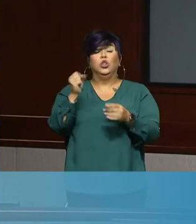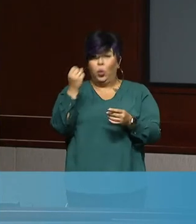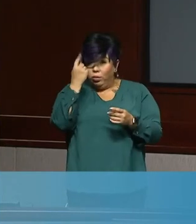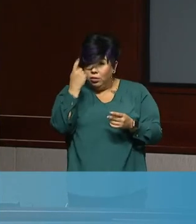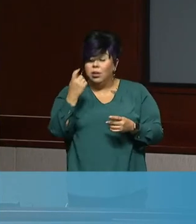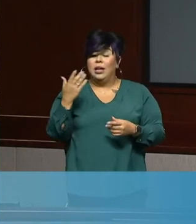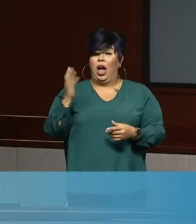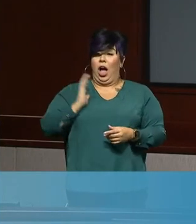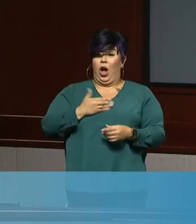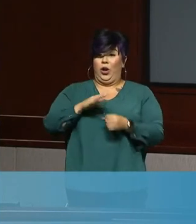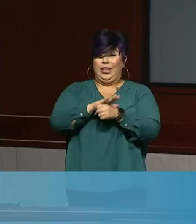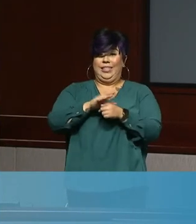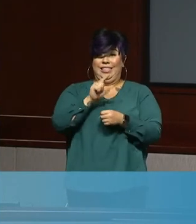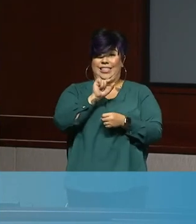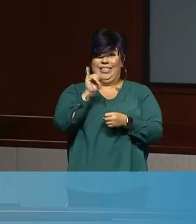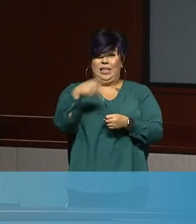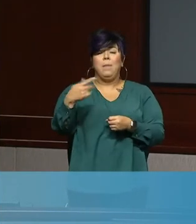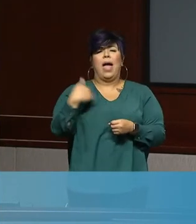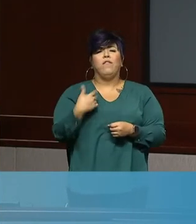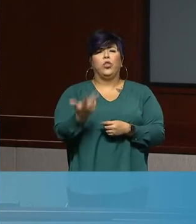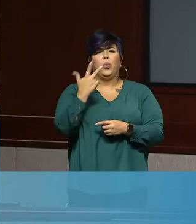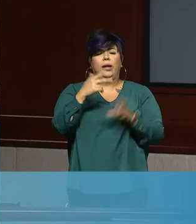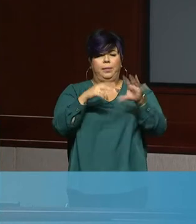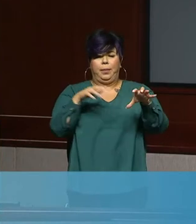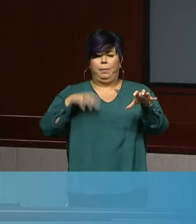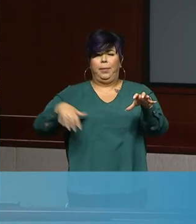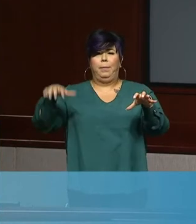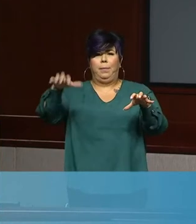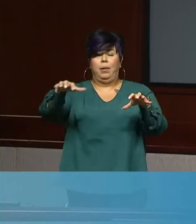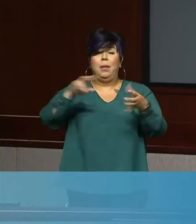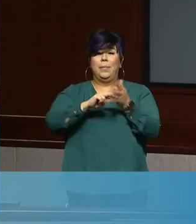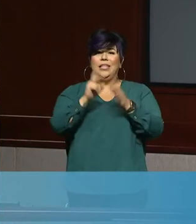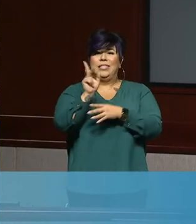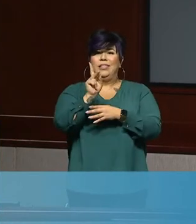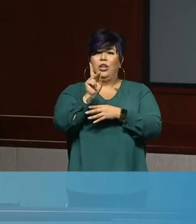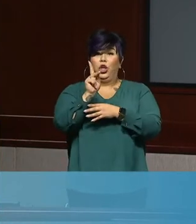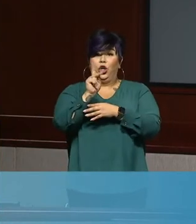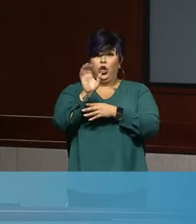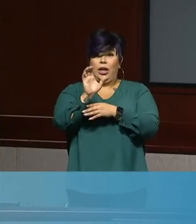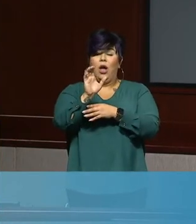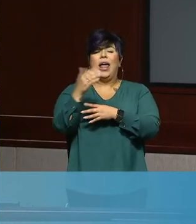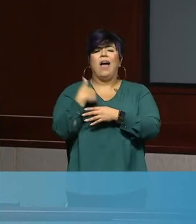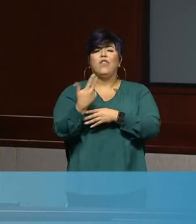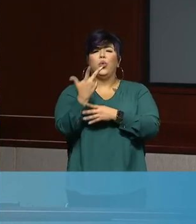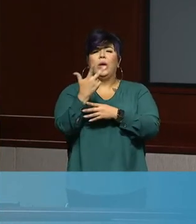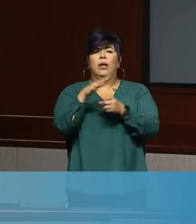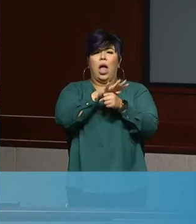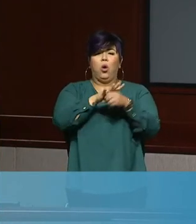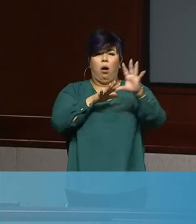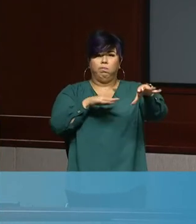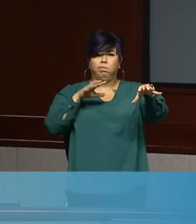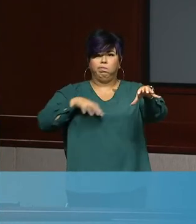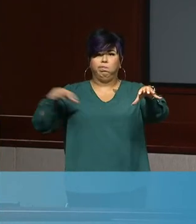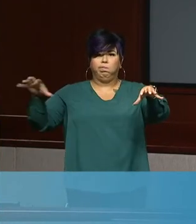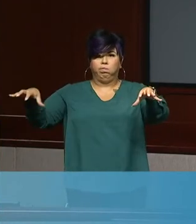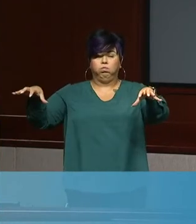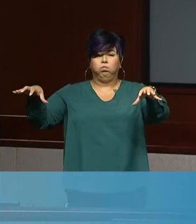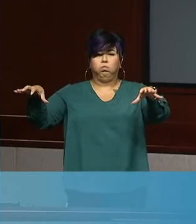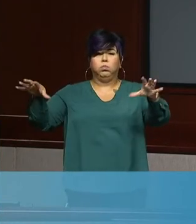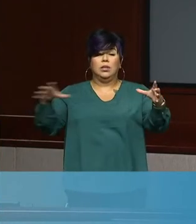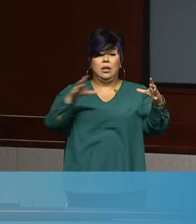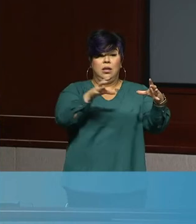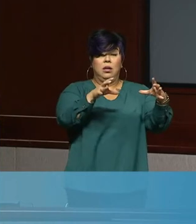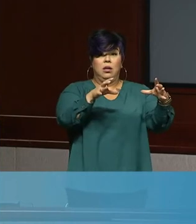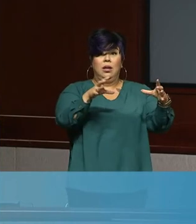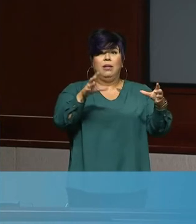933, 932, and 935. And so that breaks down Kern County into three regions. That didn't seem like it was enough